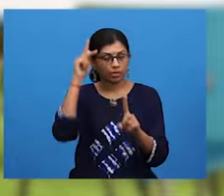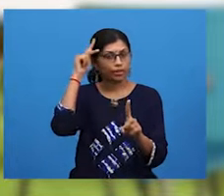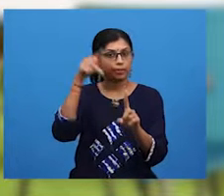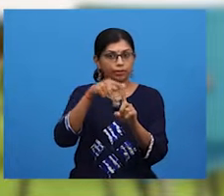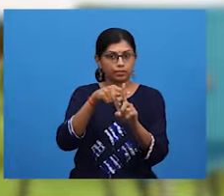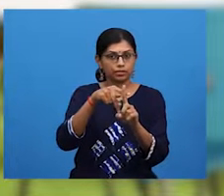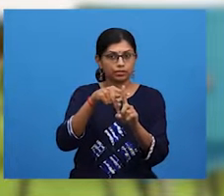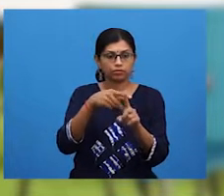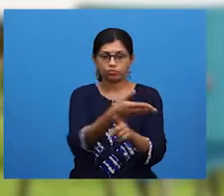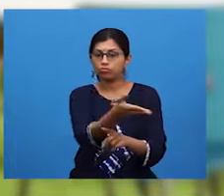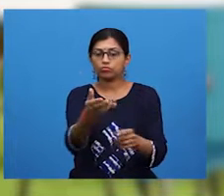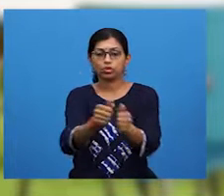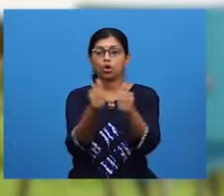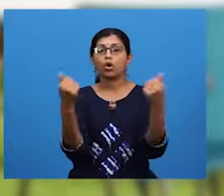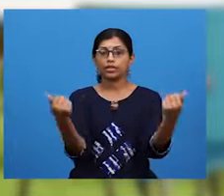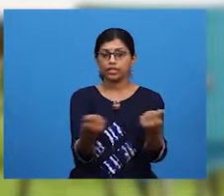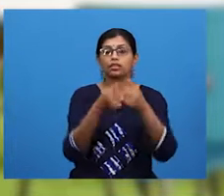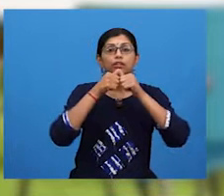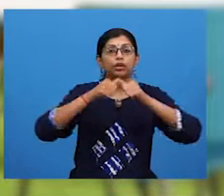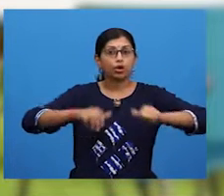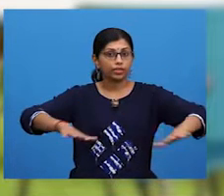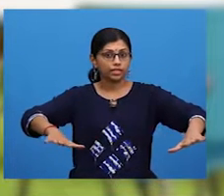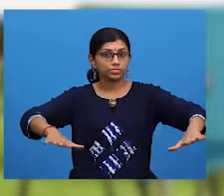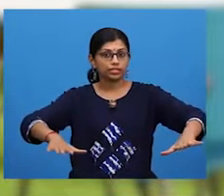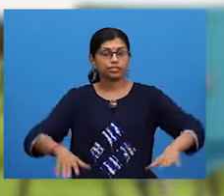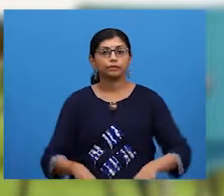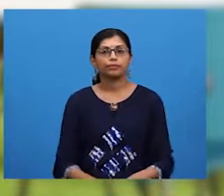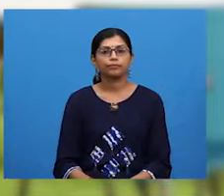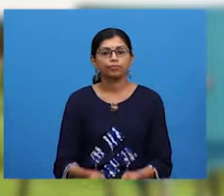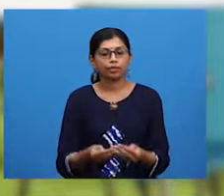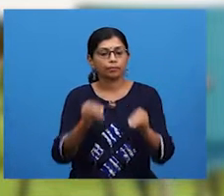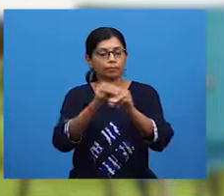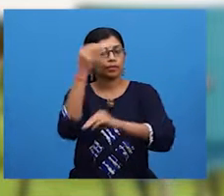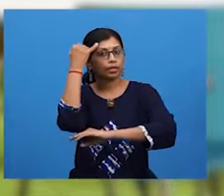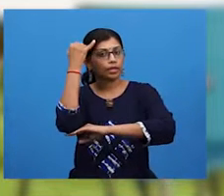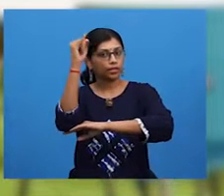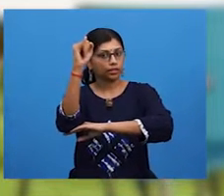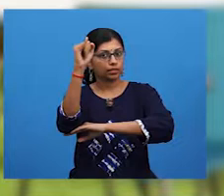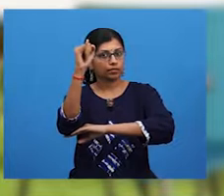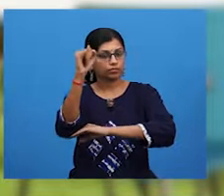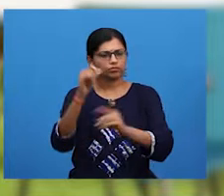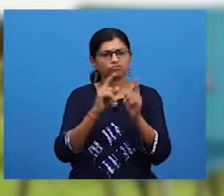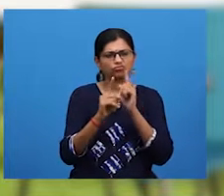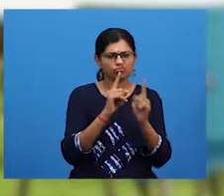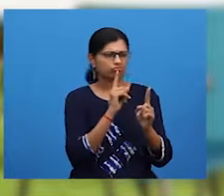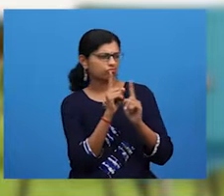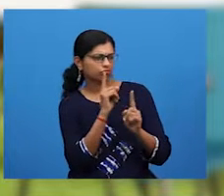the audience, the thesis and main ideas, the argument, the organisation